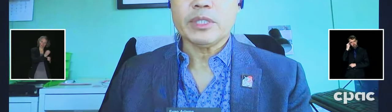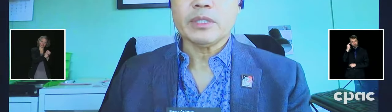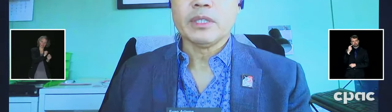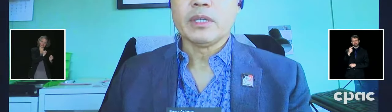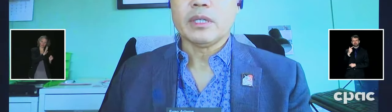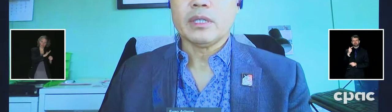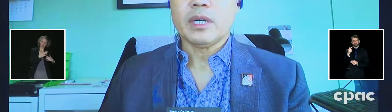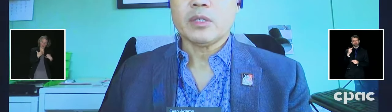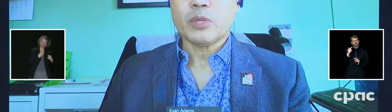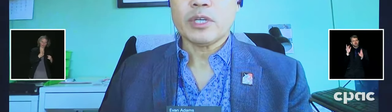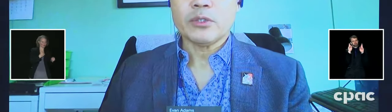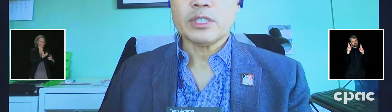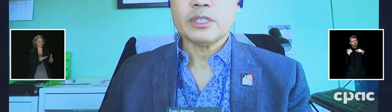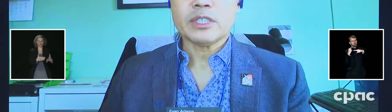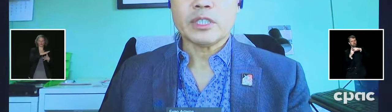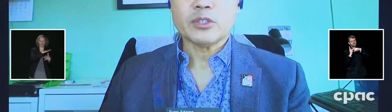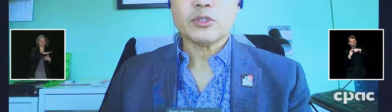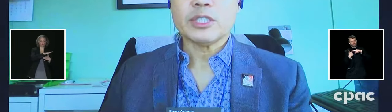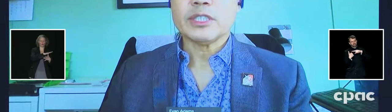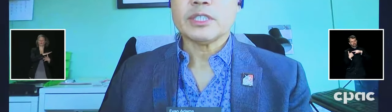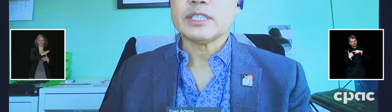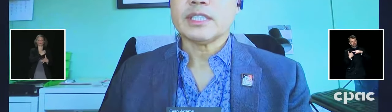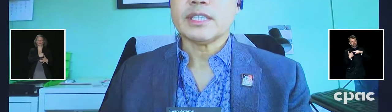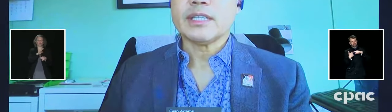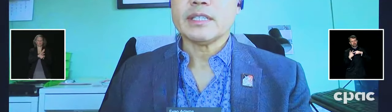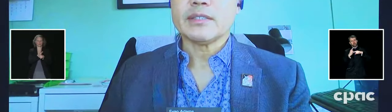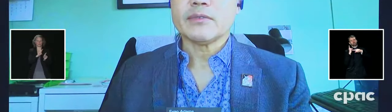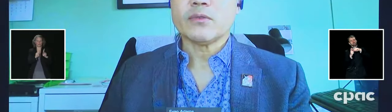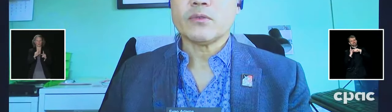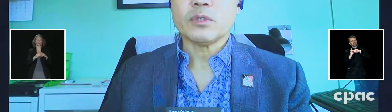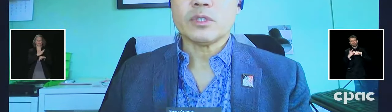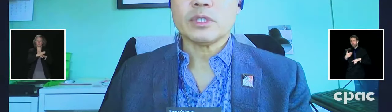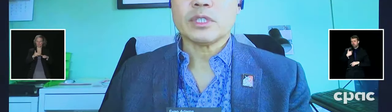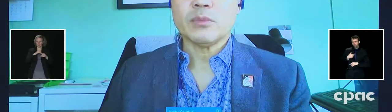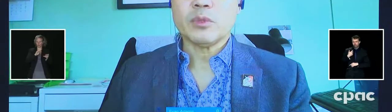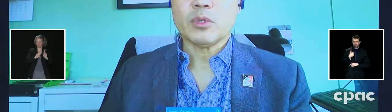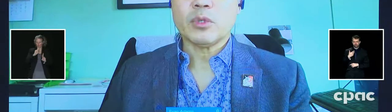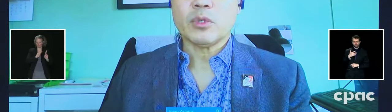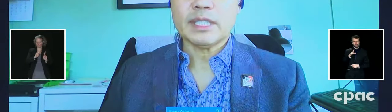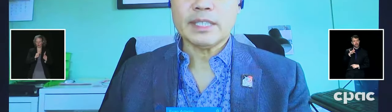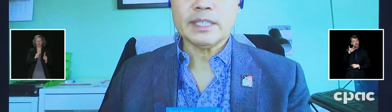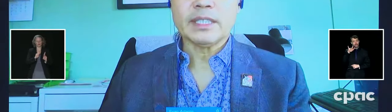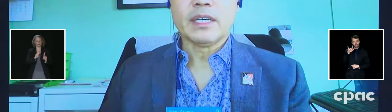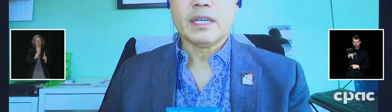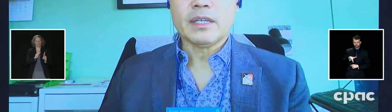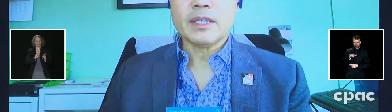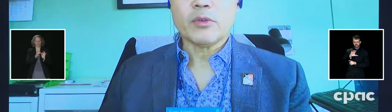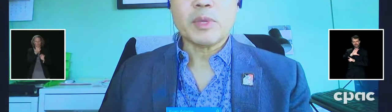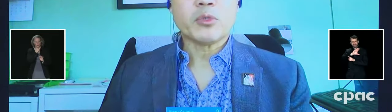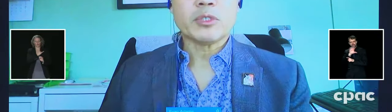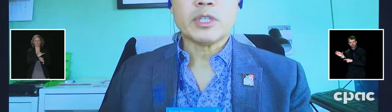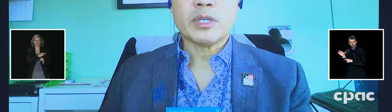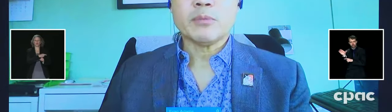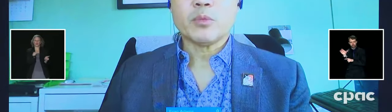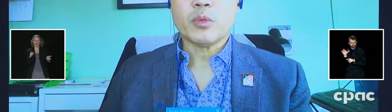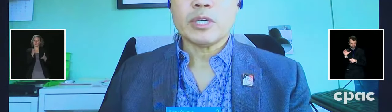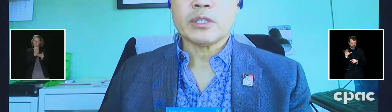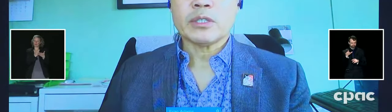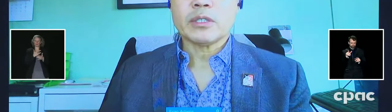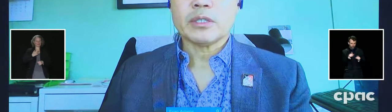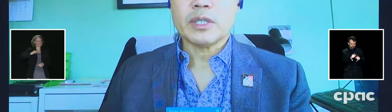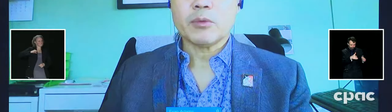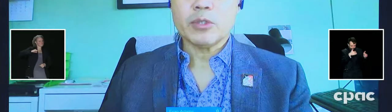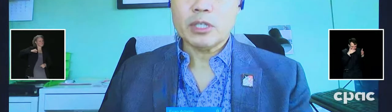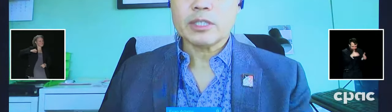are a priority in this country. And I think for some who are hesitating, they remember a time where